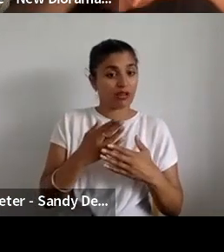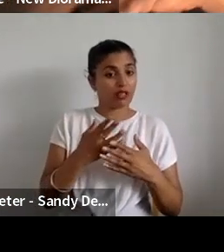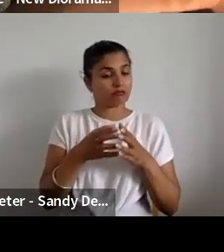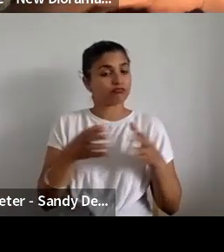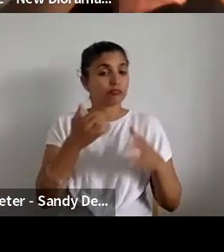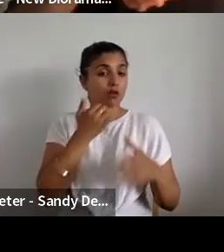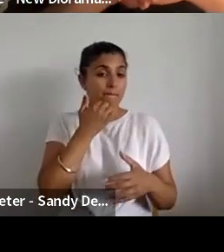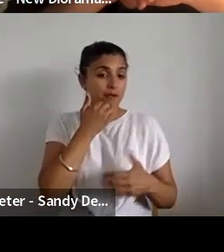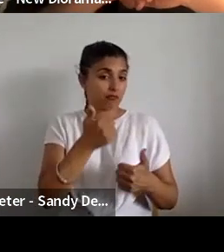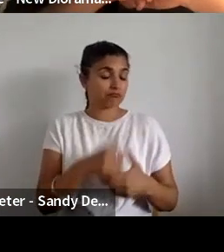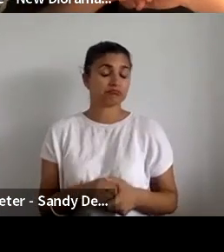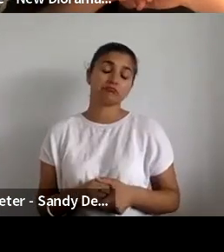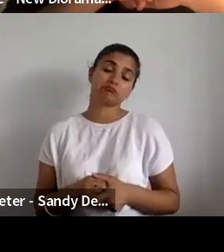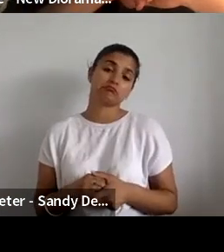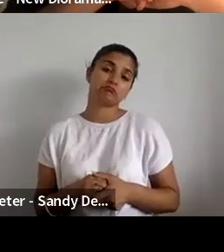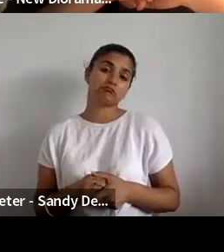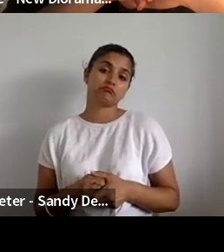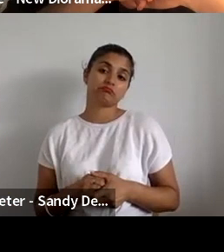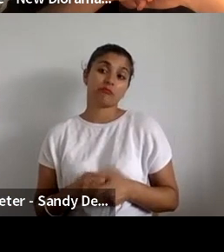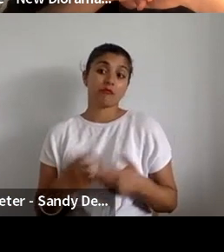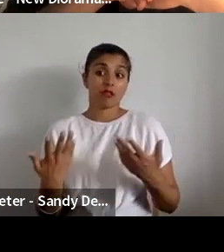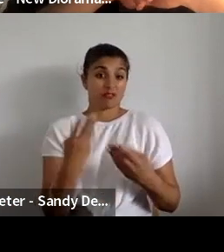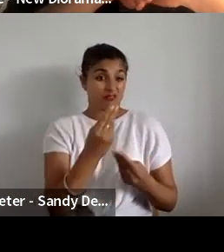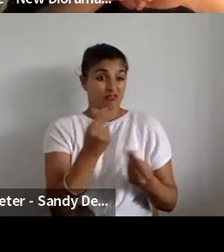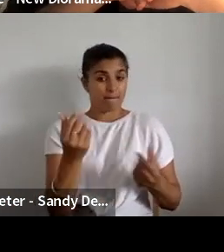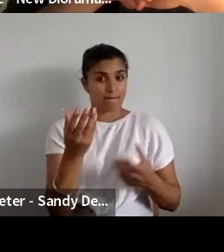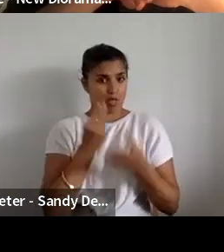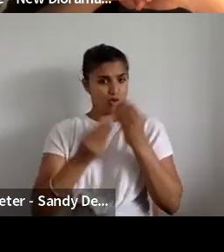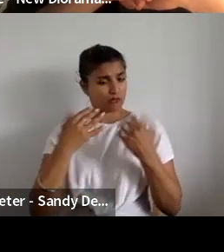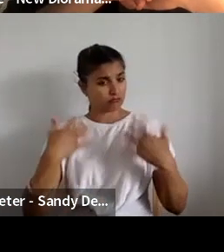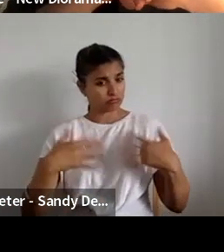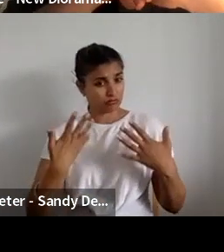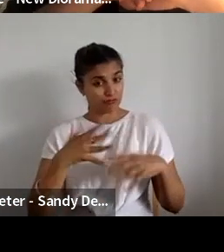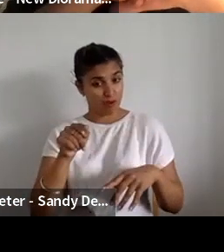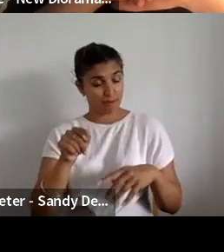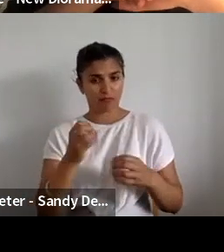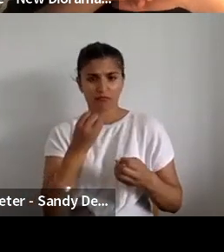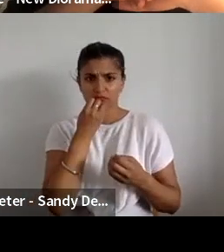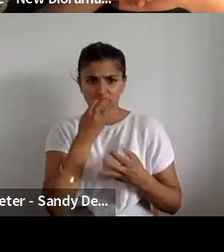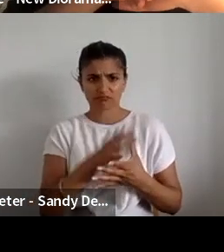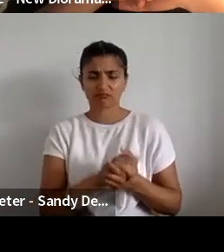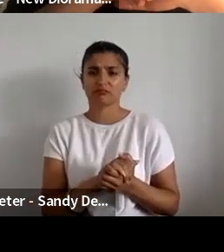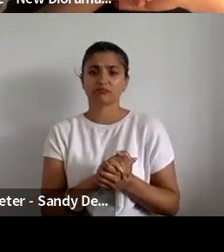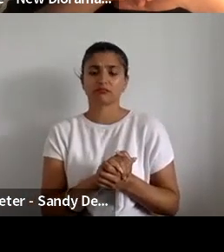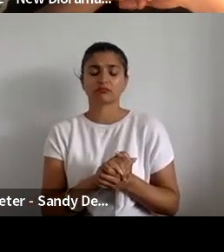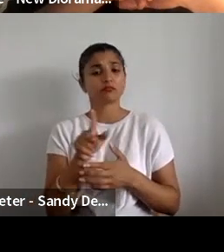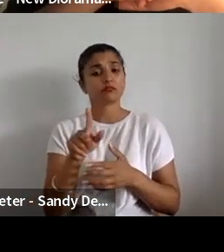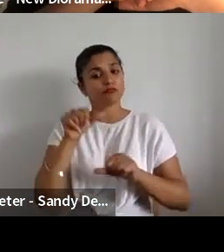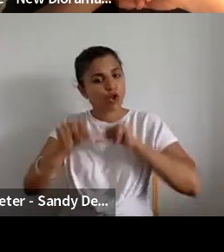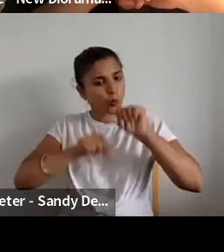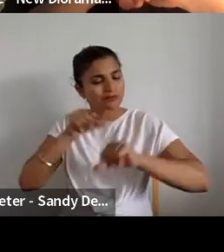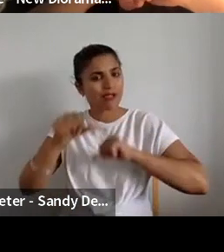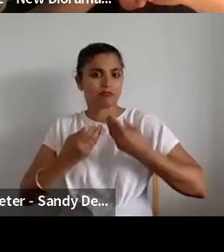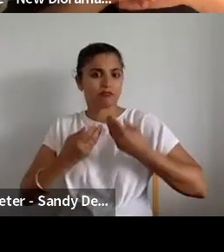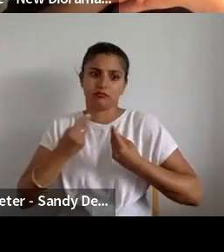So yeah, there was there was some sort of great learning around that and actually that process that process worked quite well, especially with those artists getting sort of